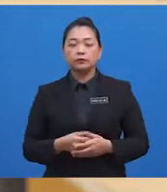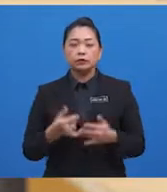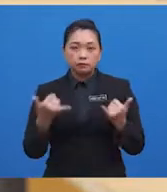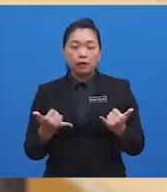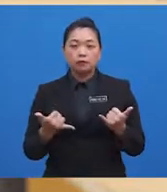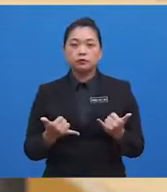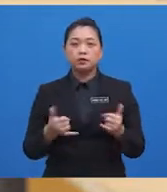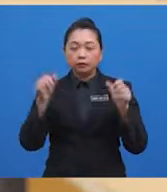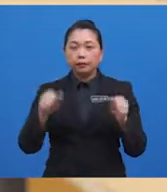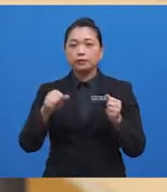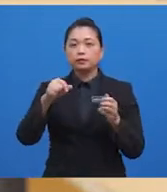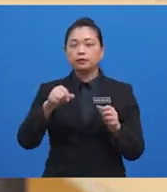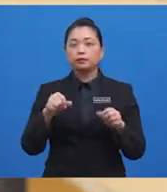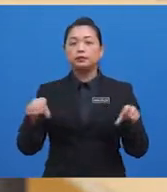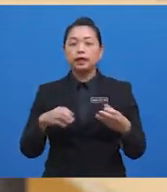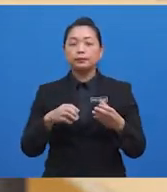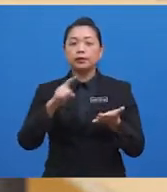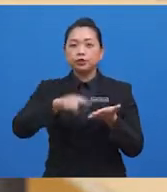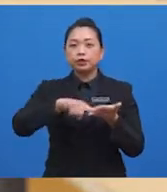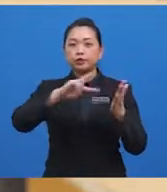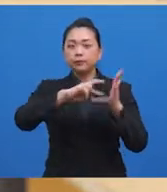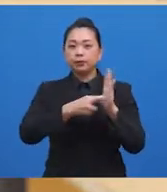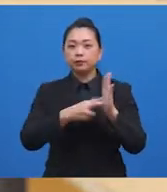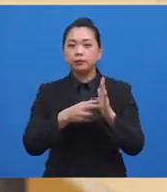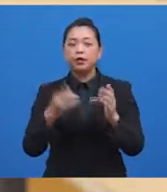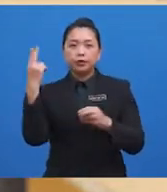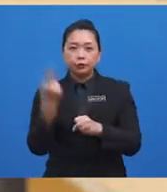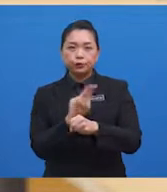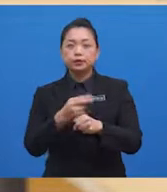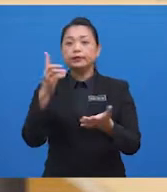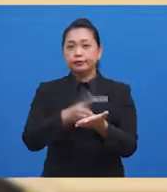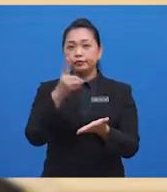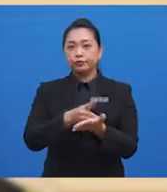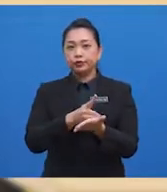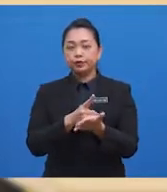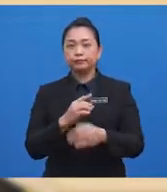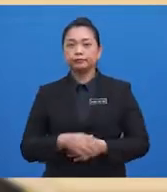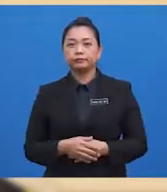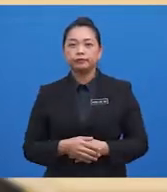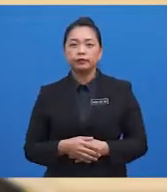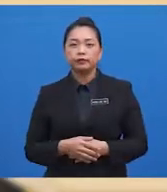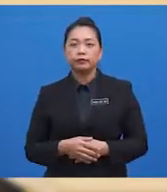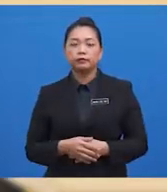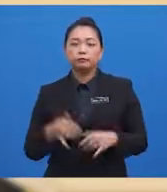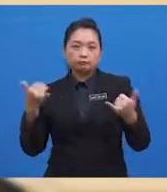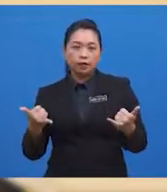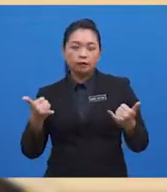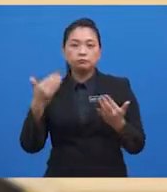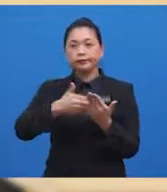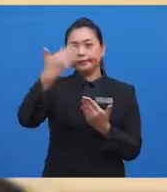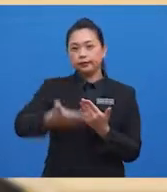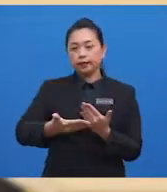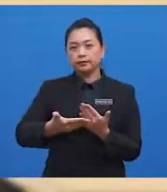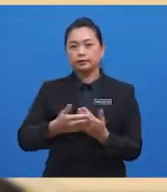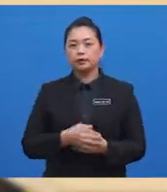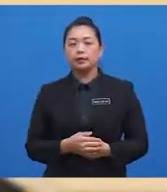could be done through checking for meanings with the dictionary from time to time. Now, the next text is an